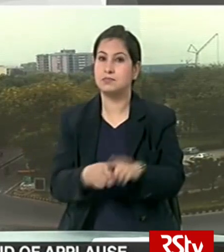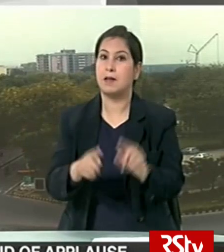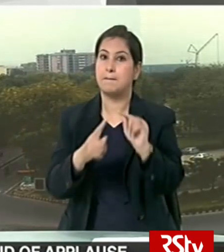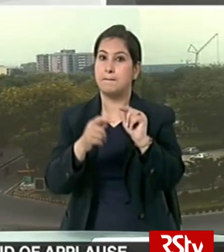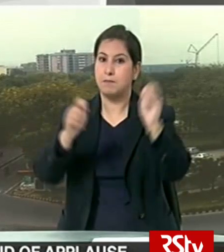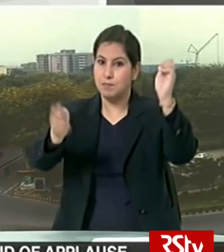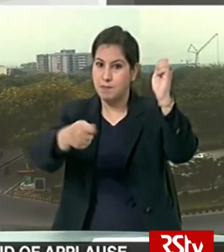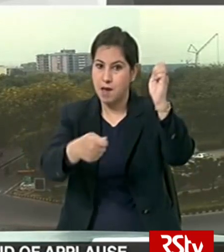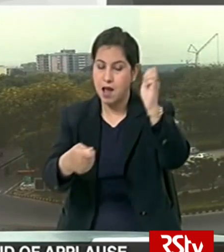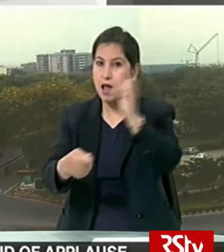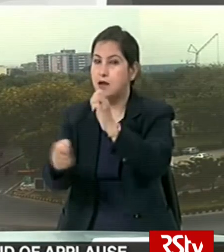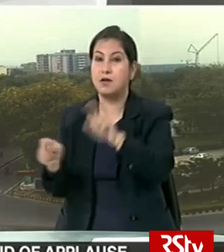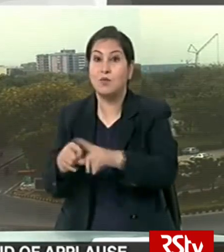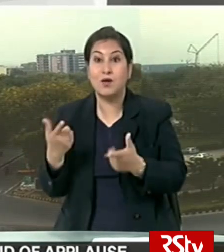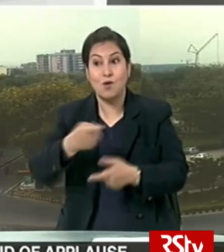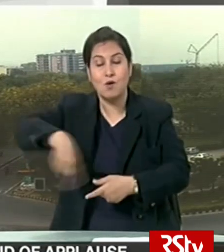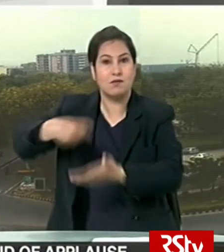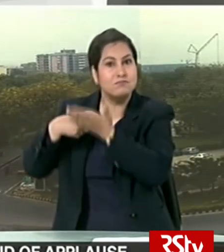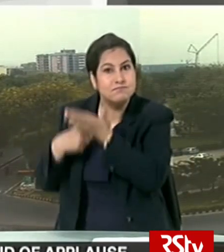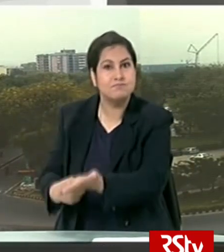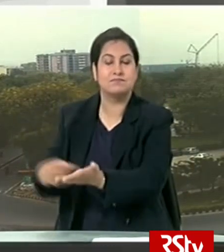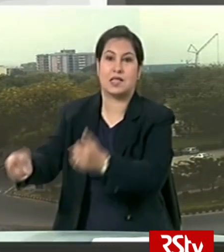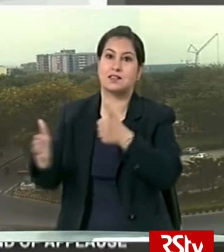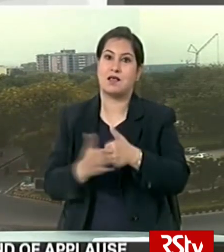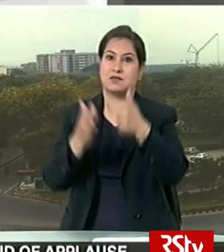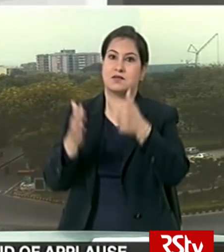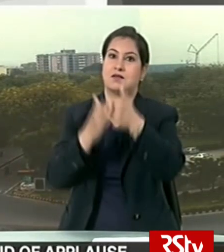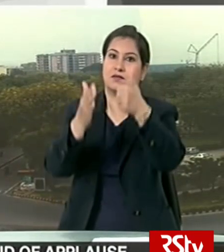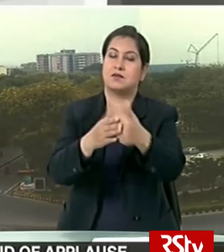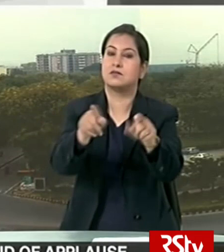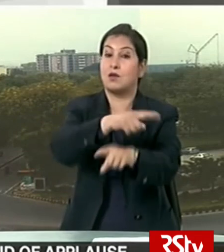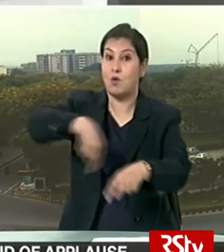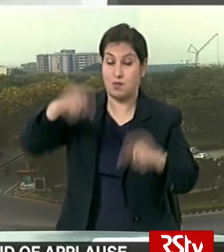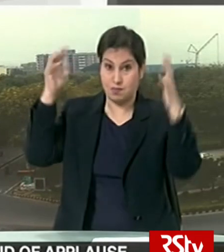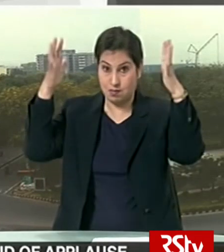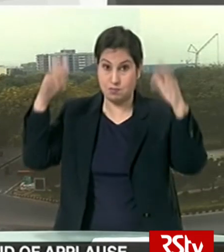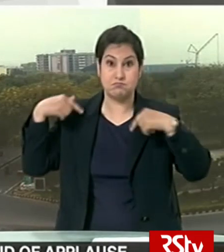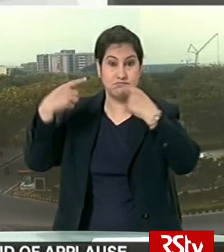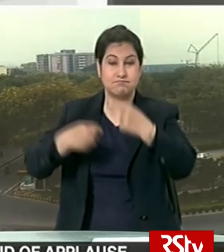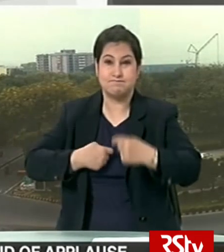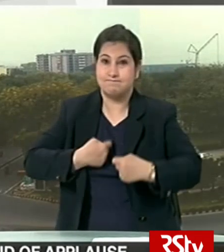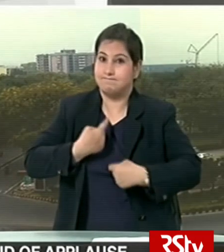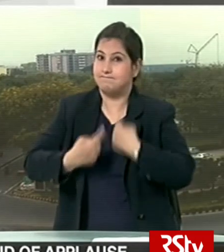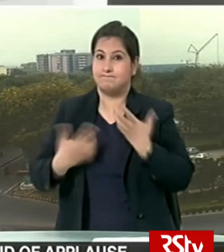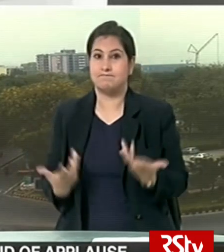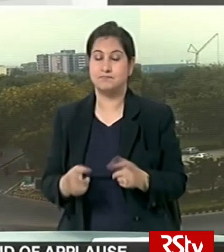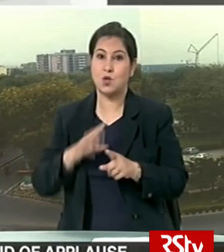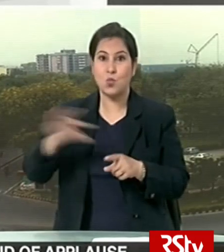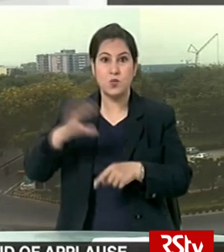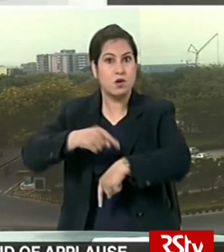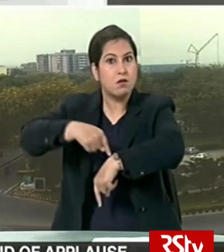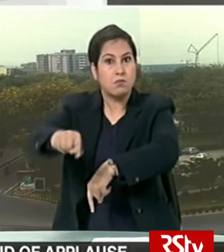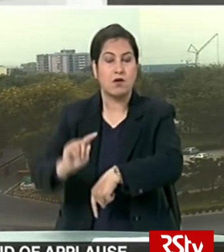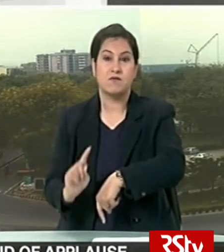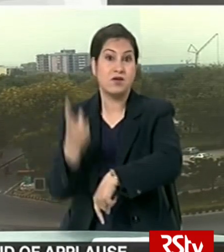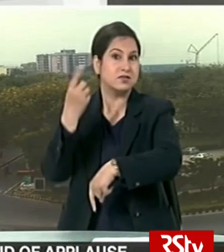pans and playing musical instruments every Thursday evening since the applause became an emotional weekly ritual when it